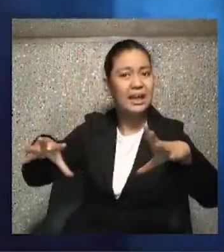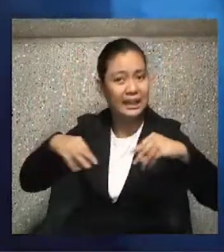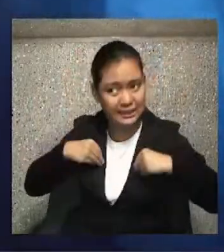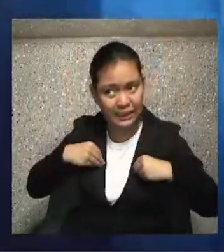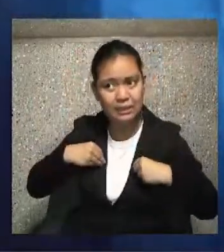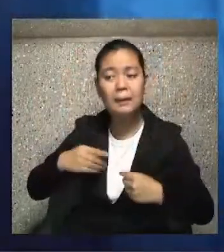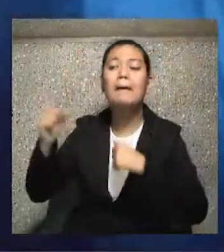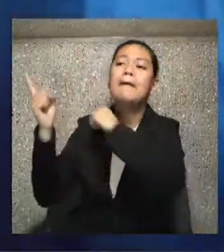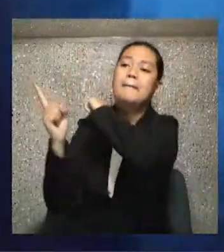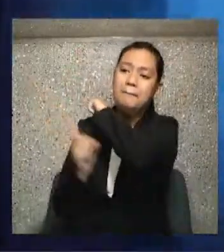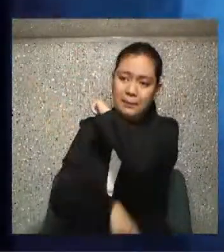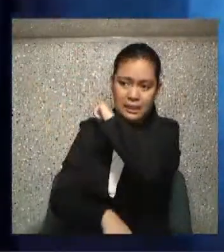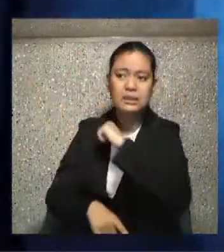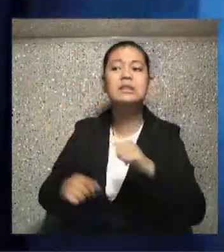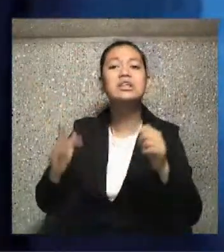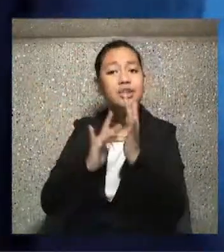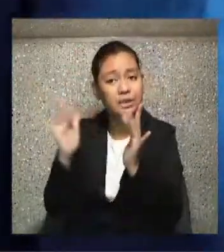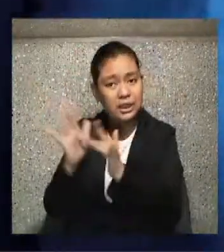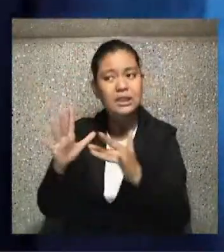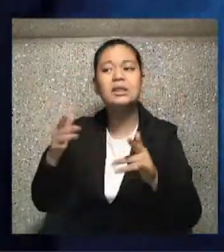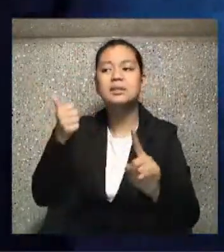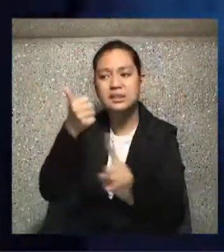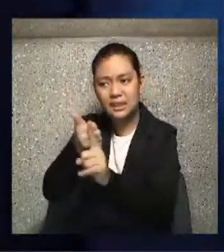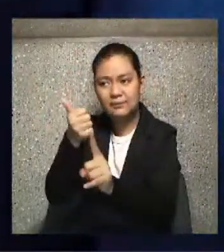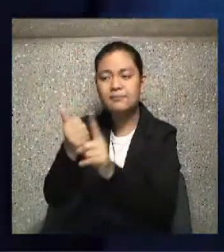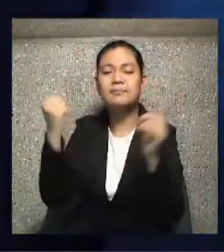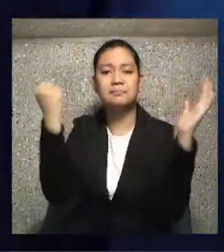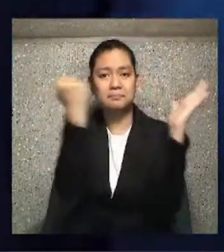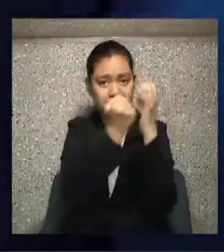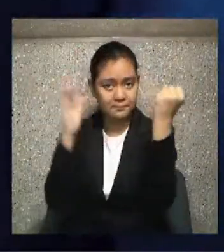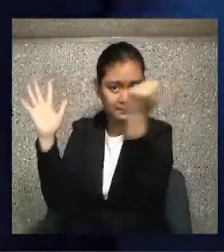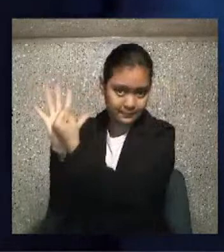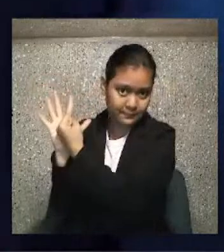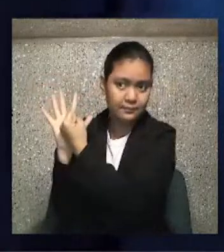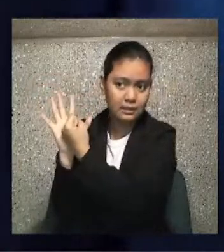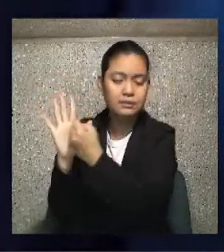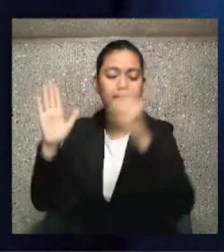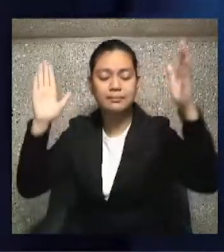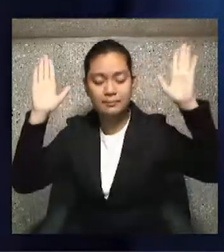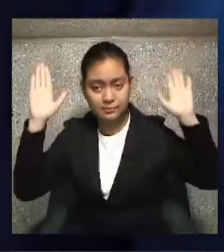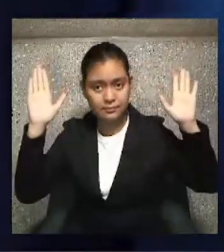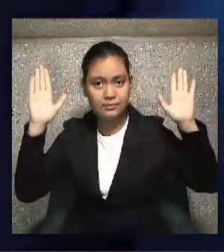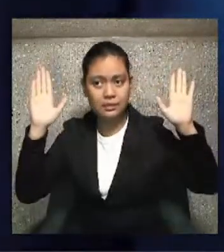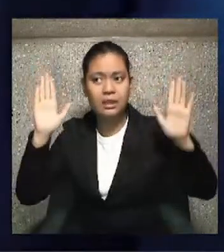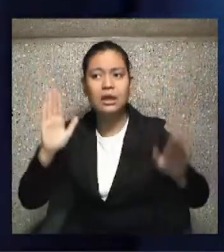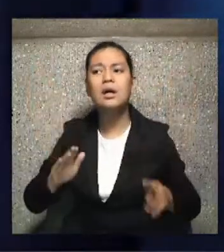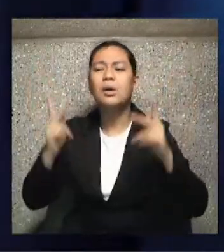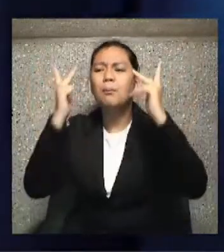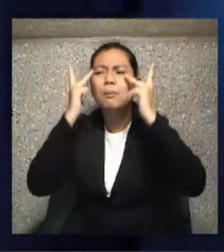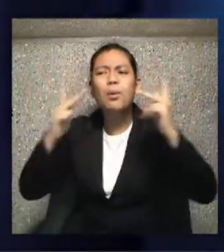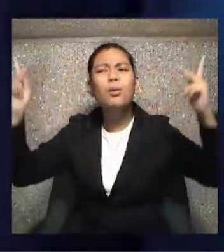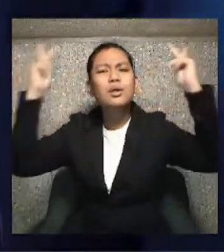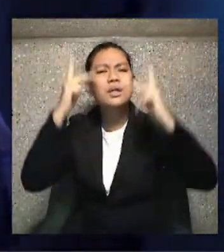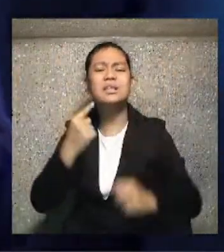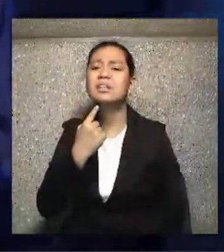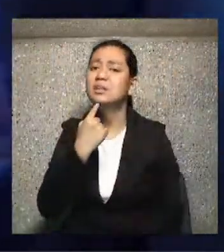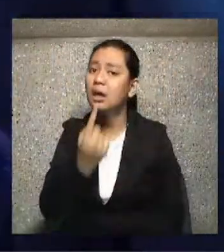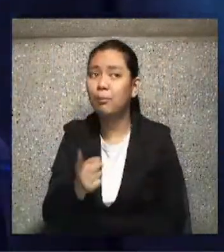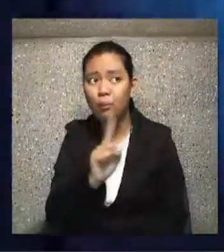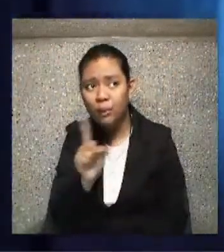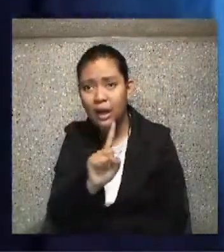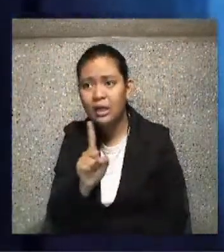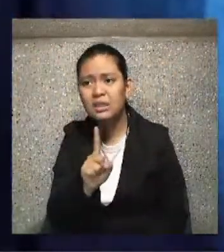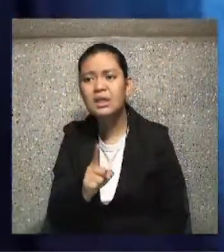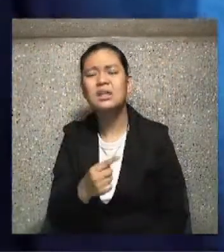on the cross. And that's why the Pope, very beautifully in his wisdom, said this. He